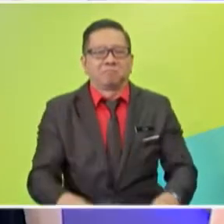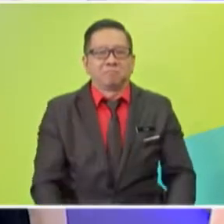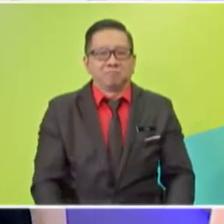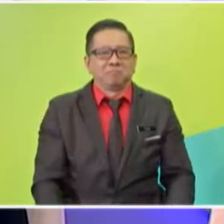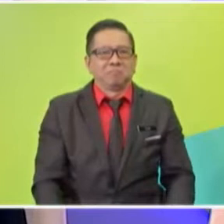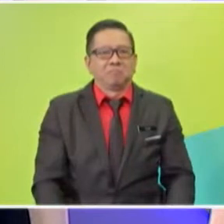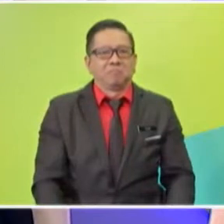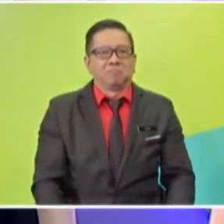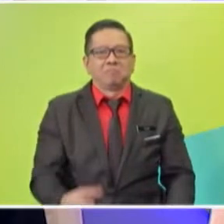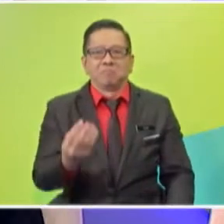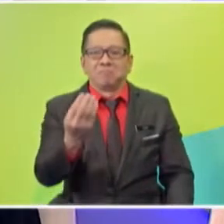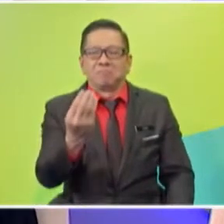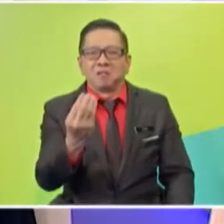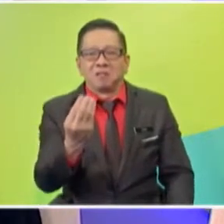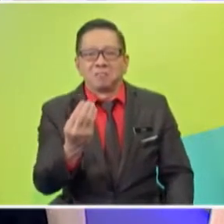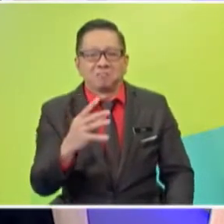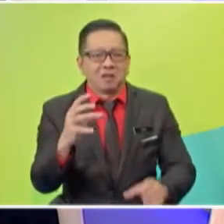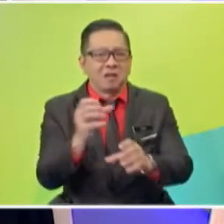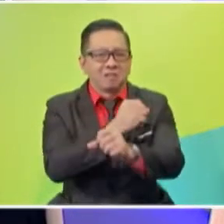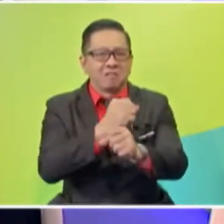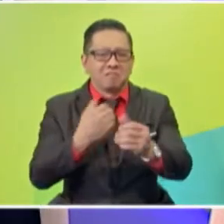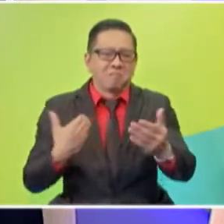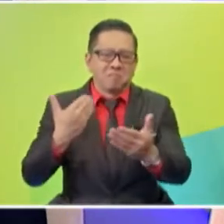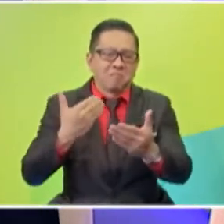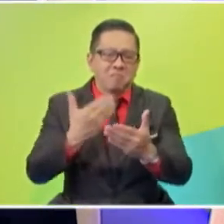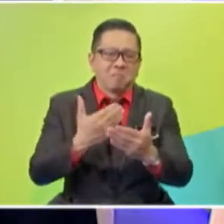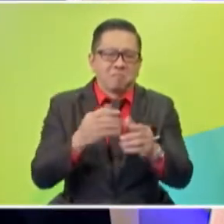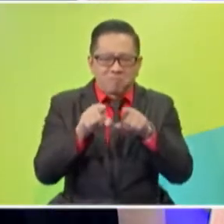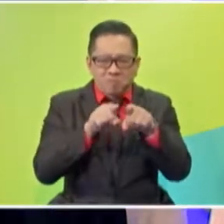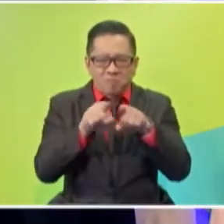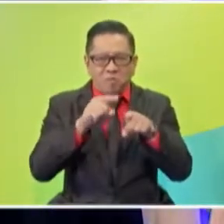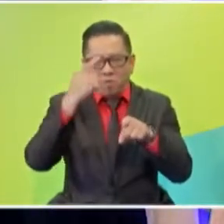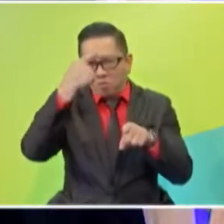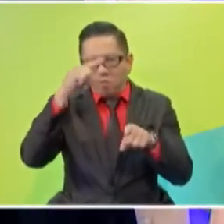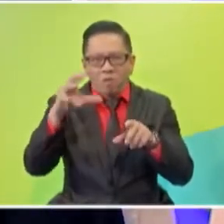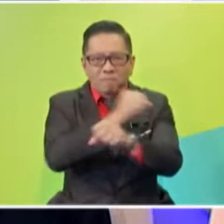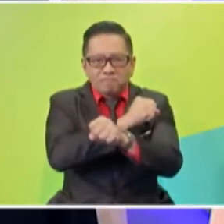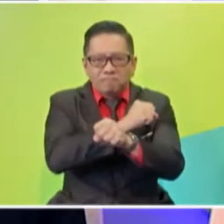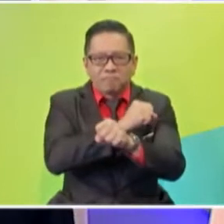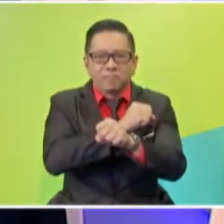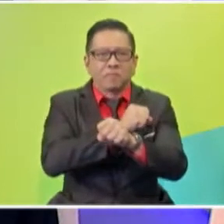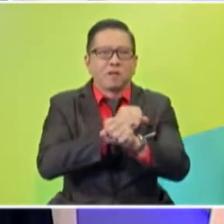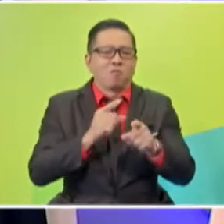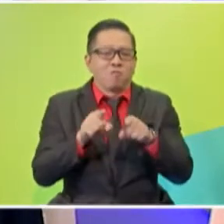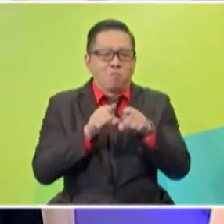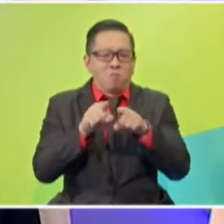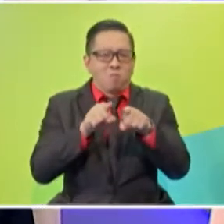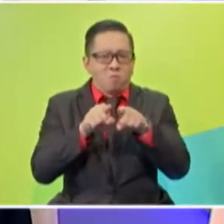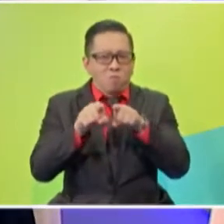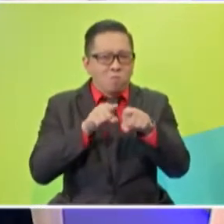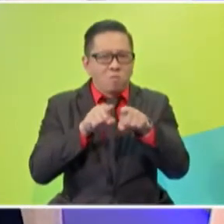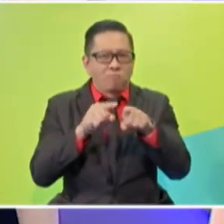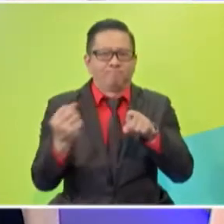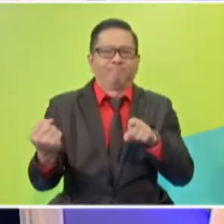is not that much, only they try to get first come first serve. say that. Same thing there. So, they will compete. Who are very